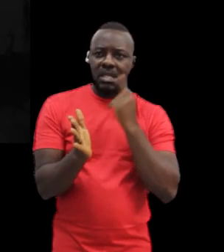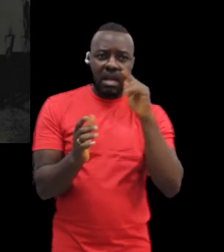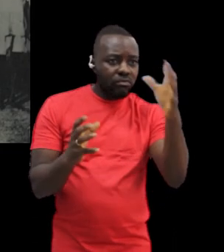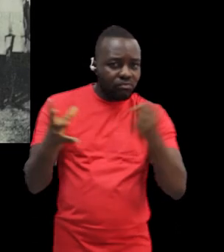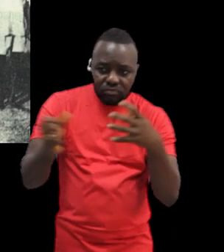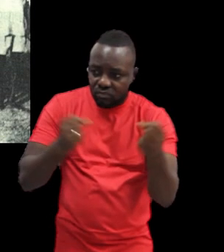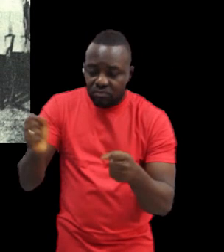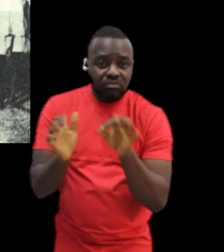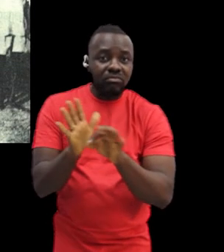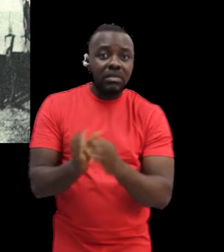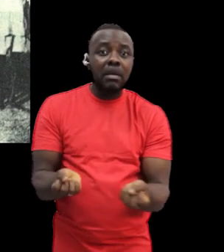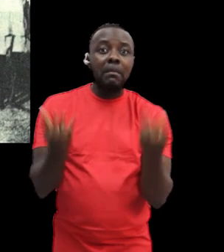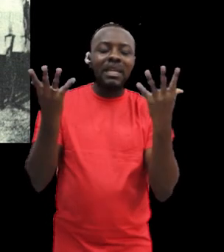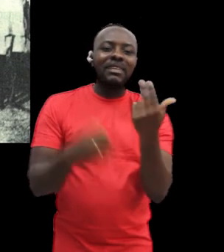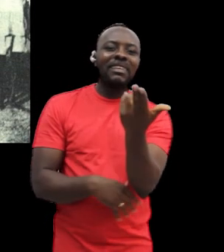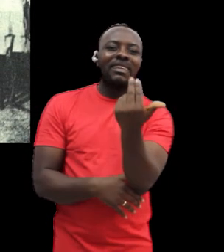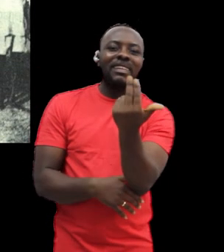first 13 Deaf student.